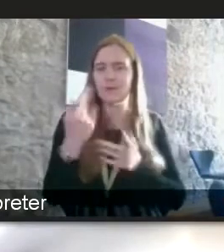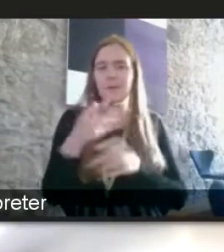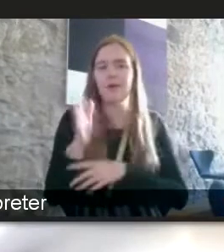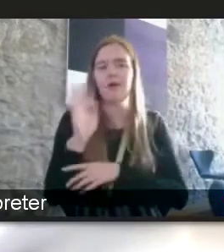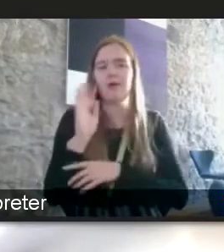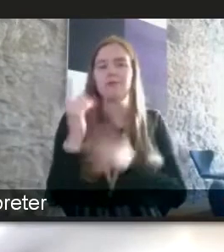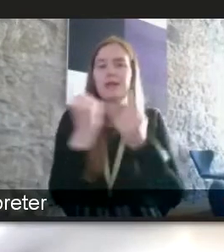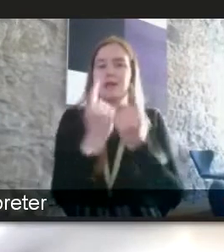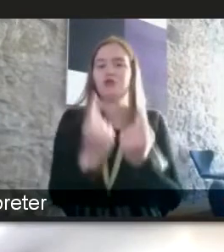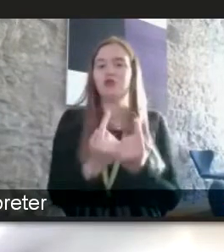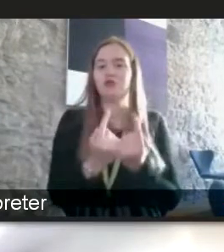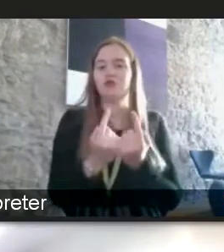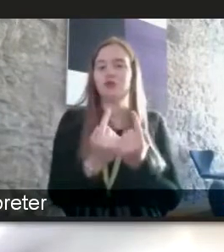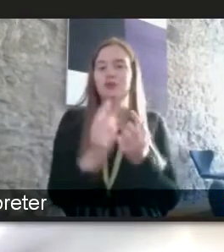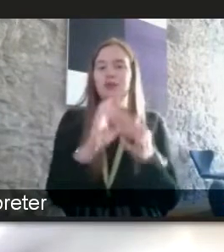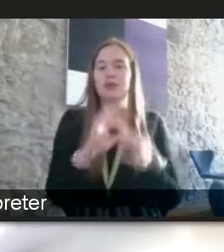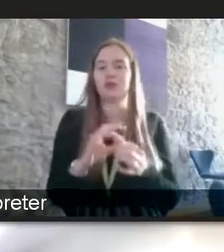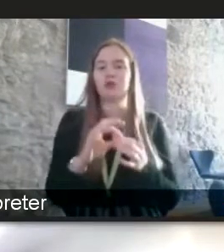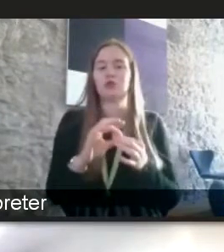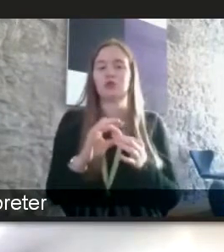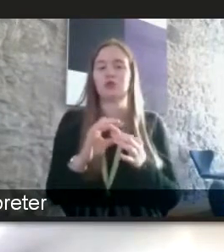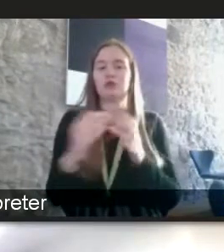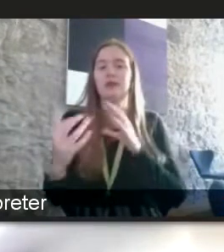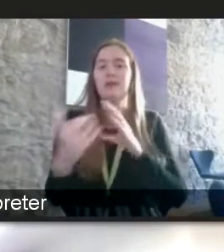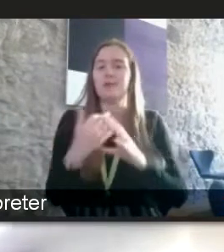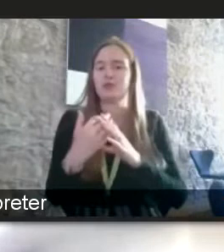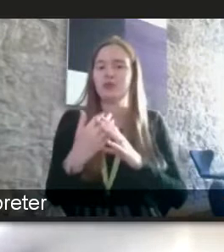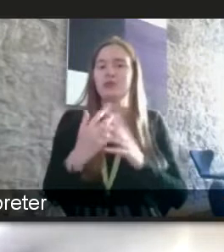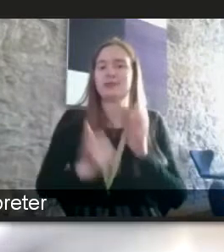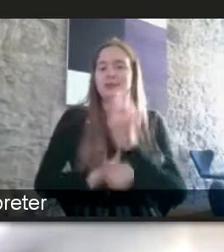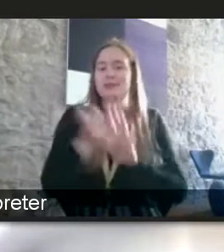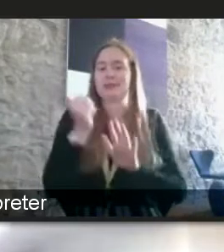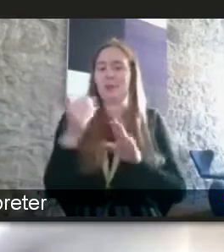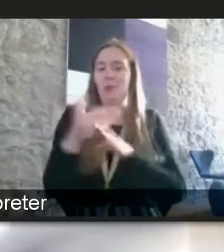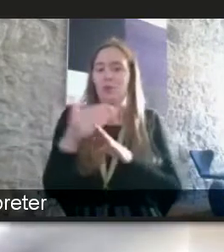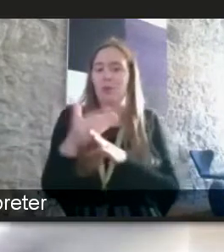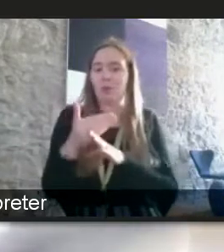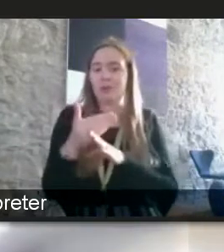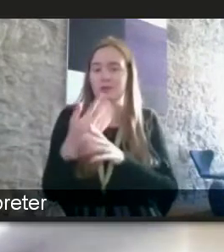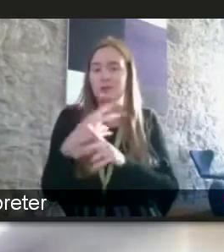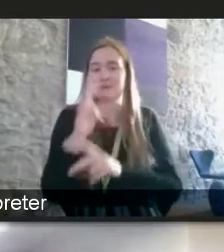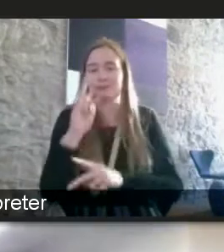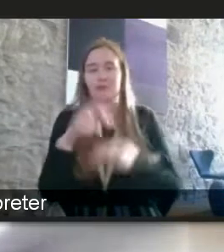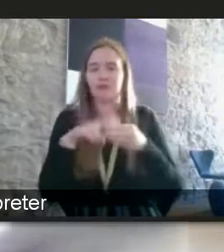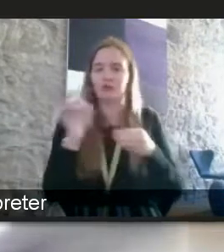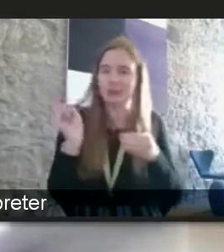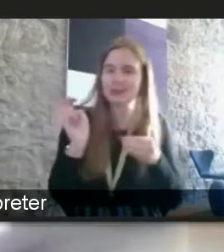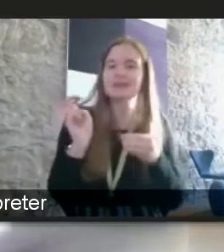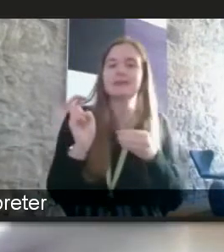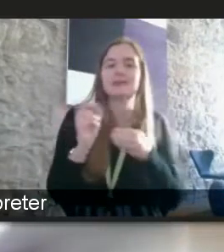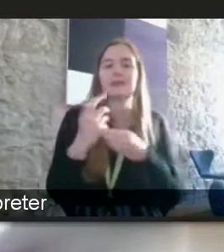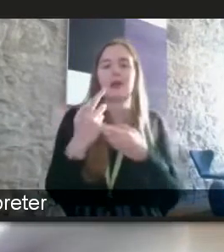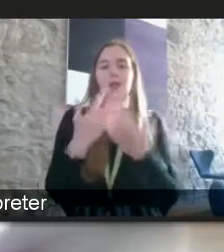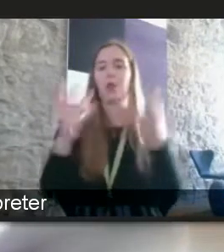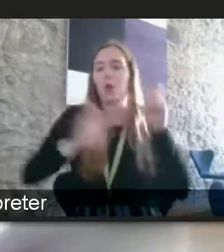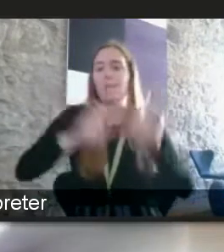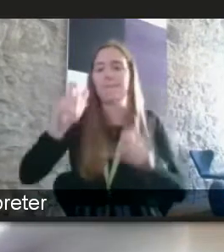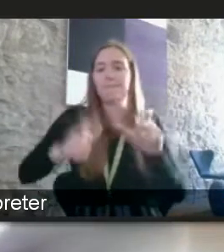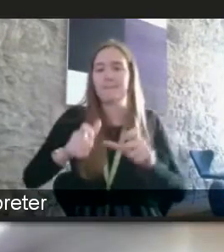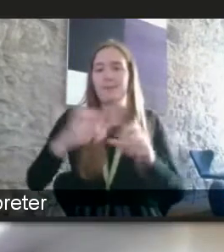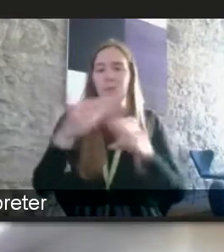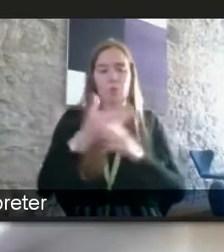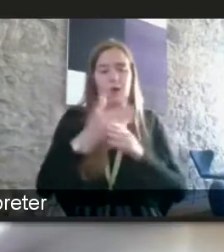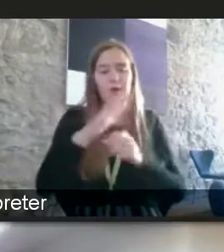issues around about immigration and need of more skilled workers we obviously had mentioned about brexit before we've lost a lot of people to our workforce